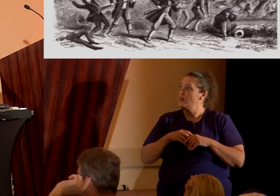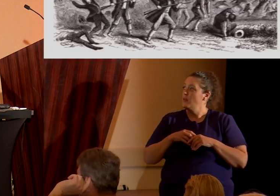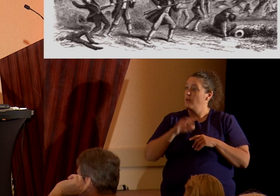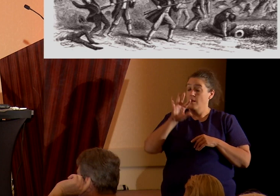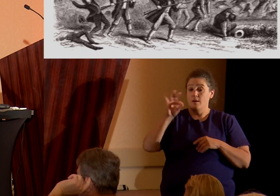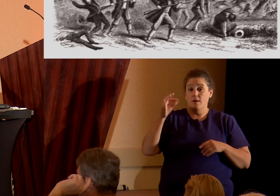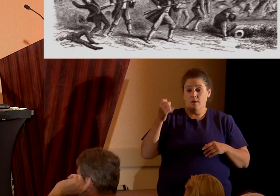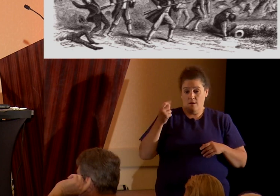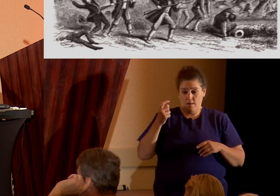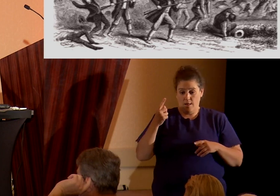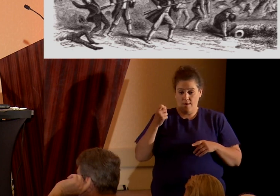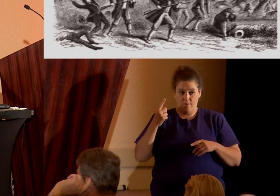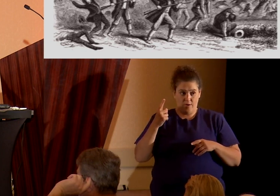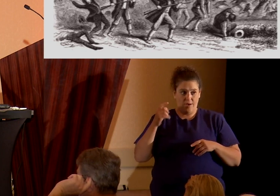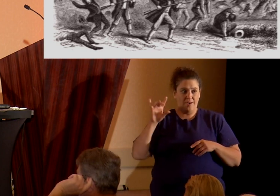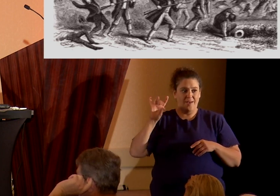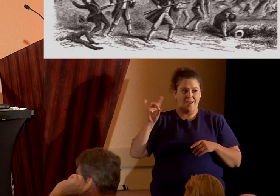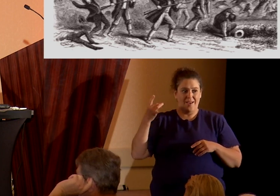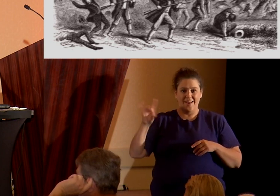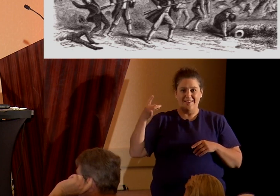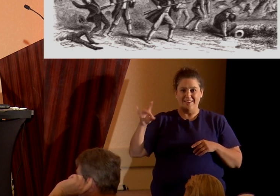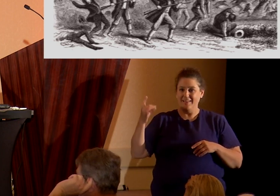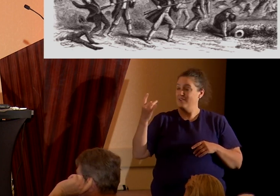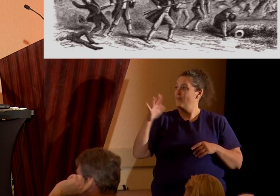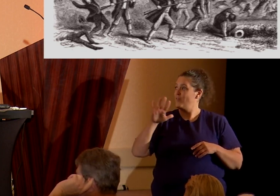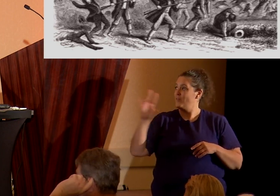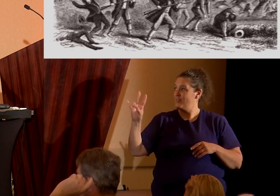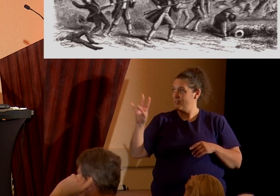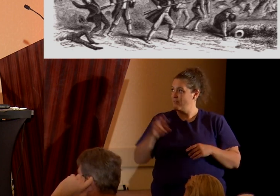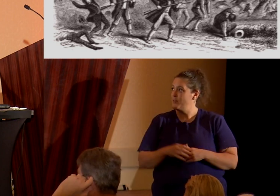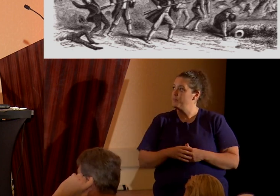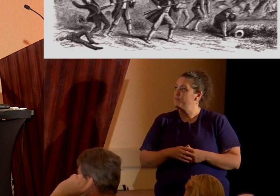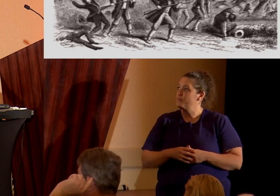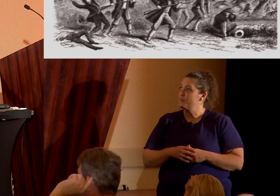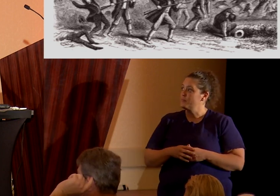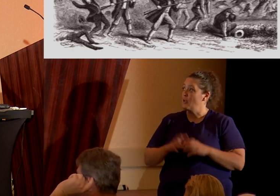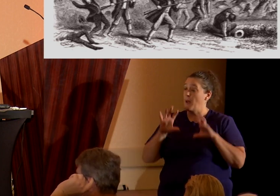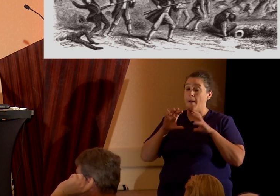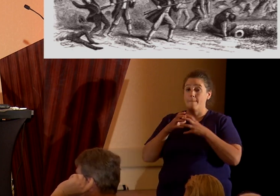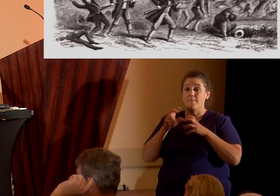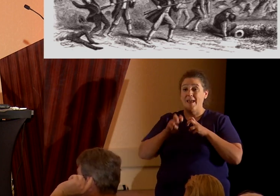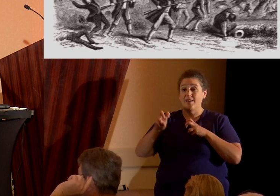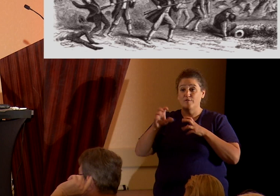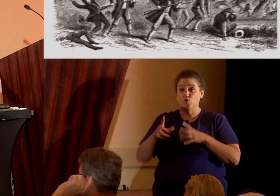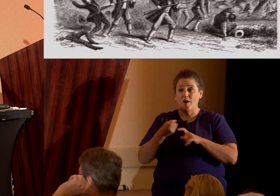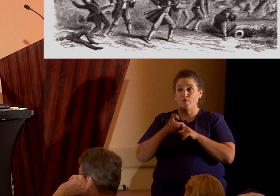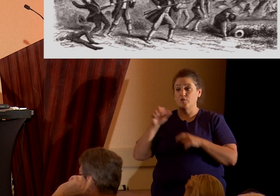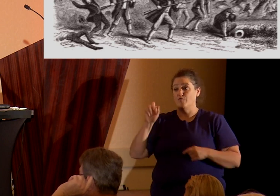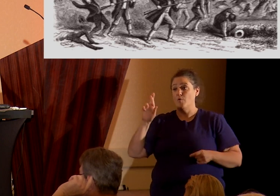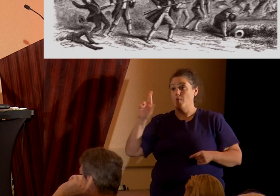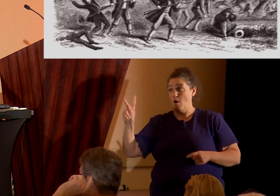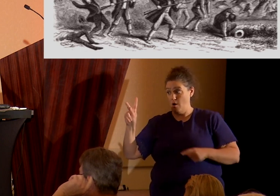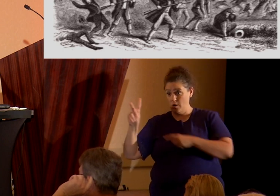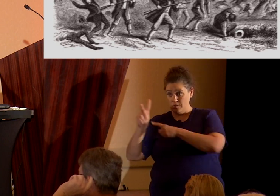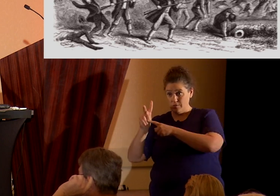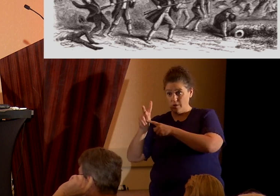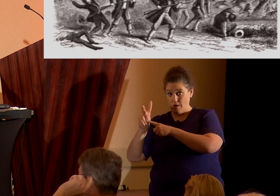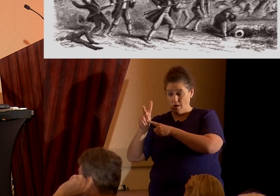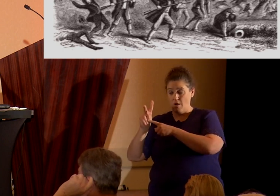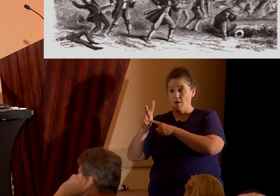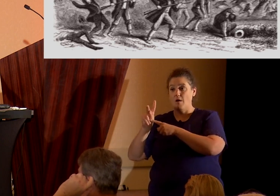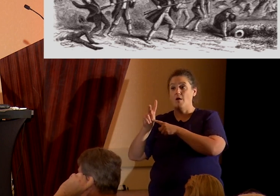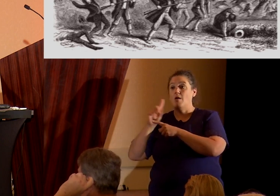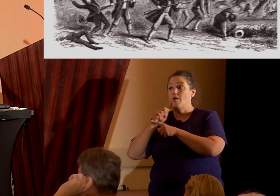9-11, 1857, oddly enough, ironically enough, uh, a band of travelers from Arkansas had the bad fortune to